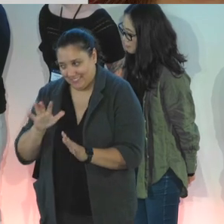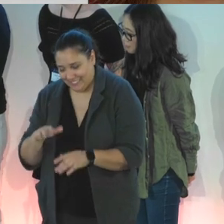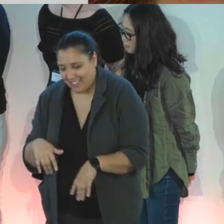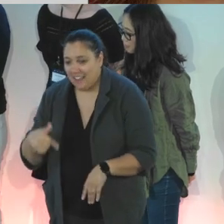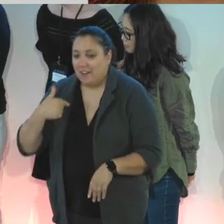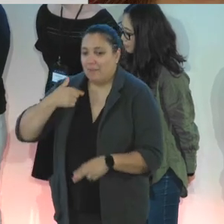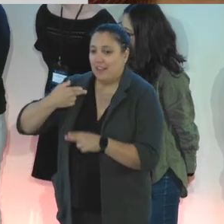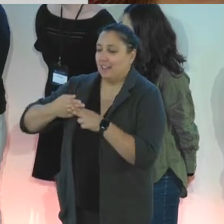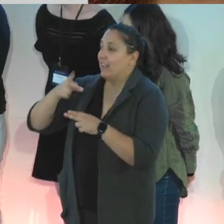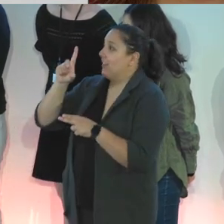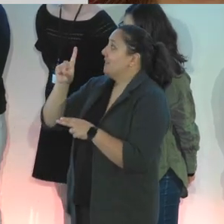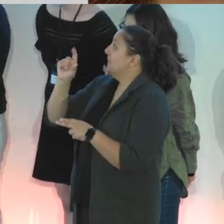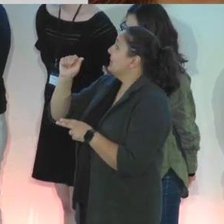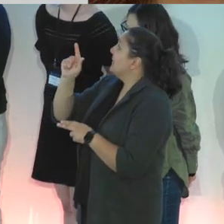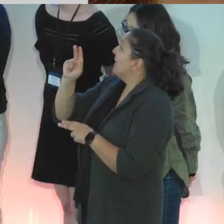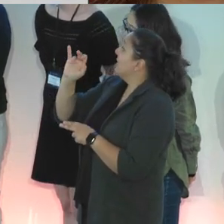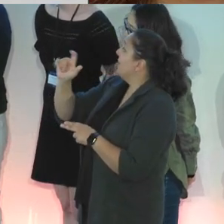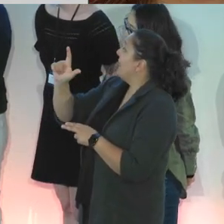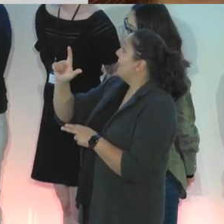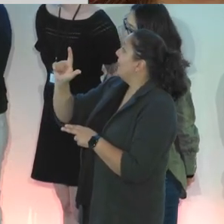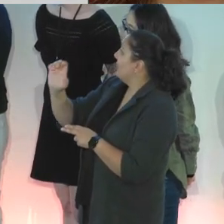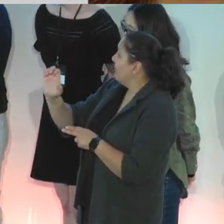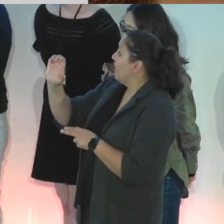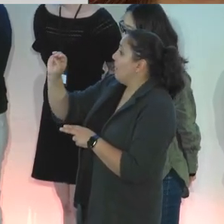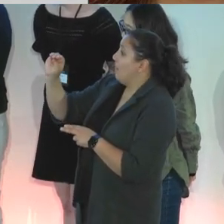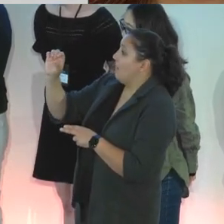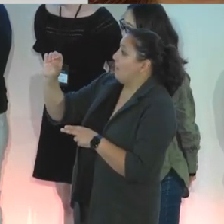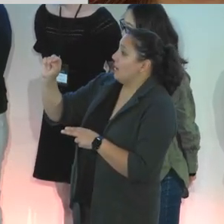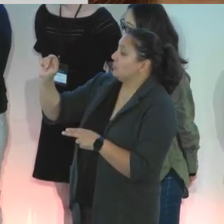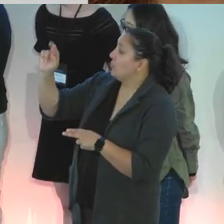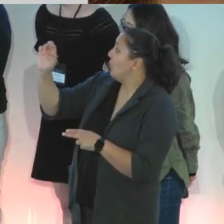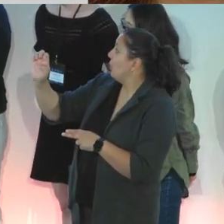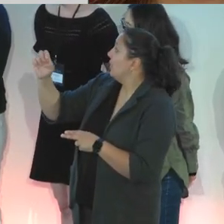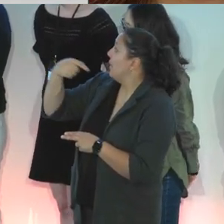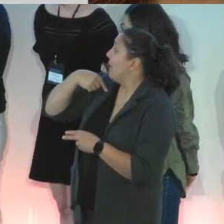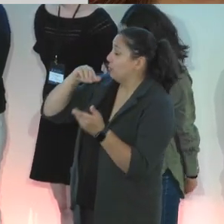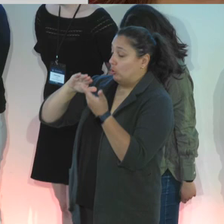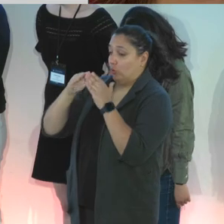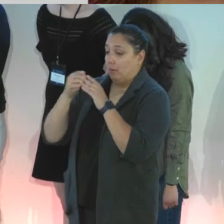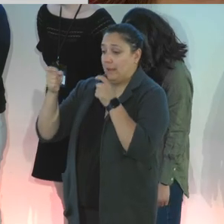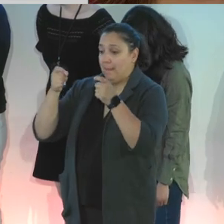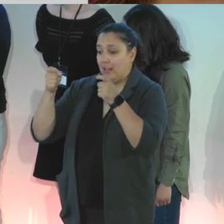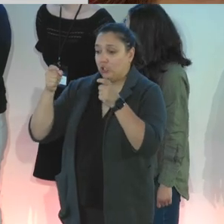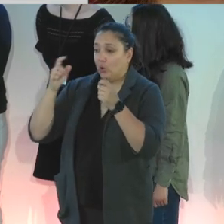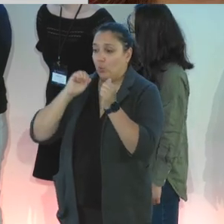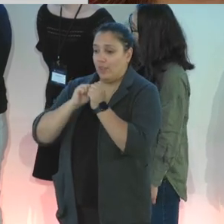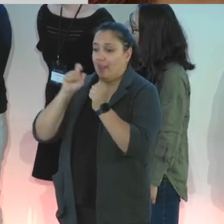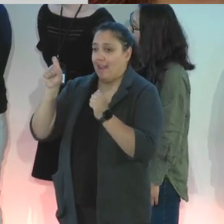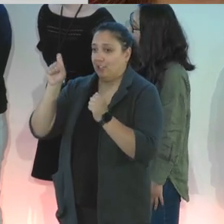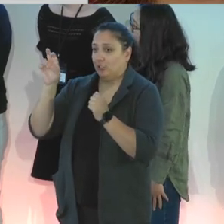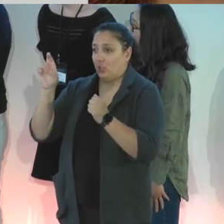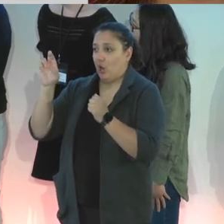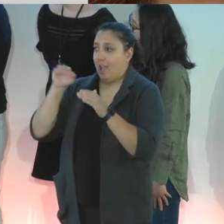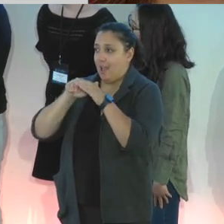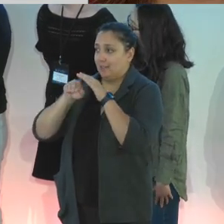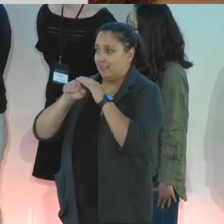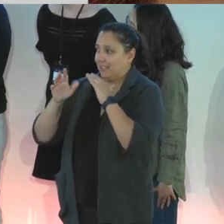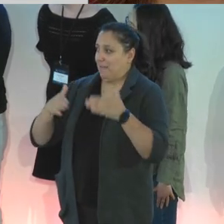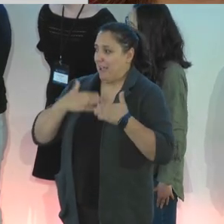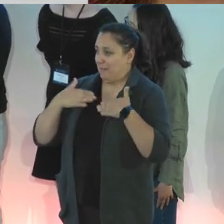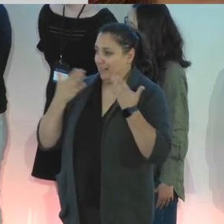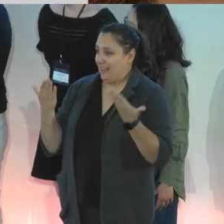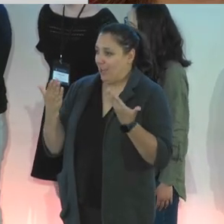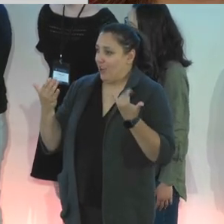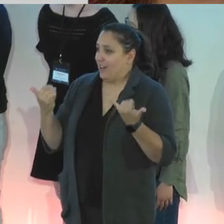My name is Danielle Montour, and I am the community manager with XR Access. And so I'm really glad we're here. And I will